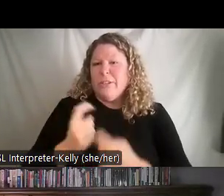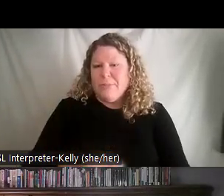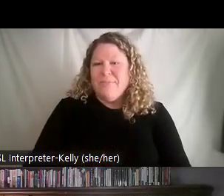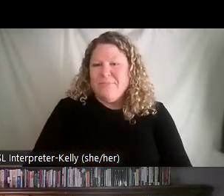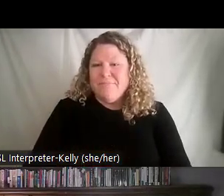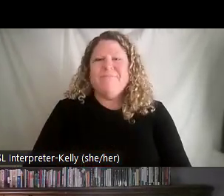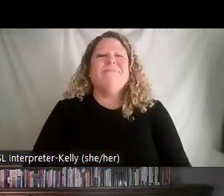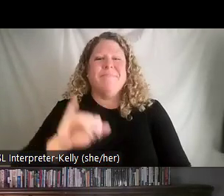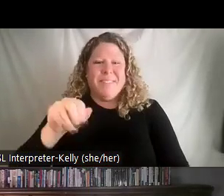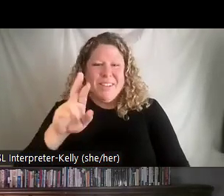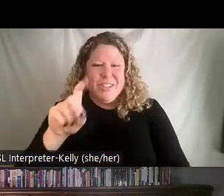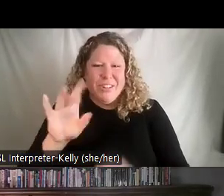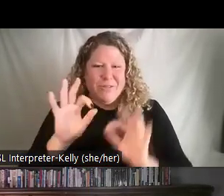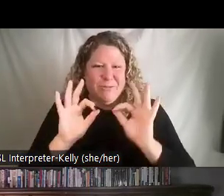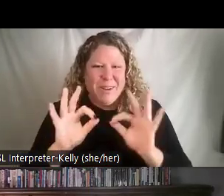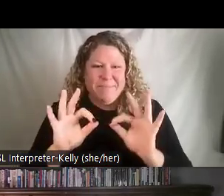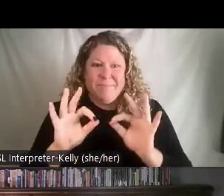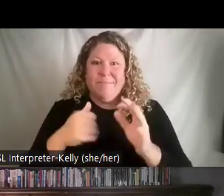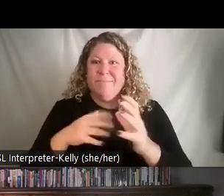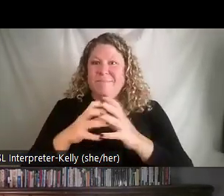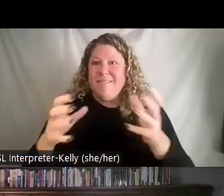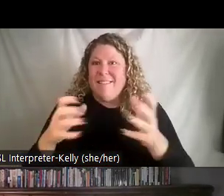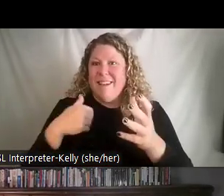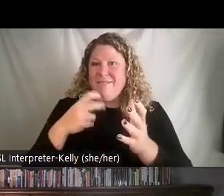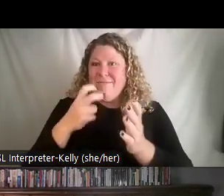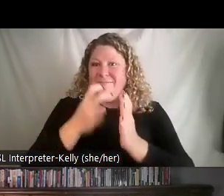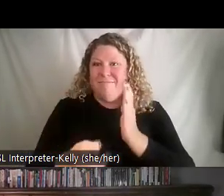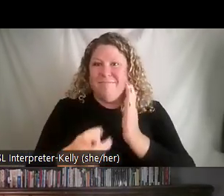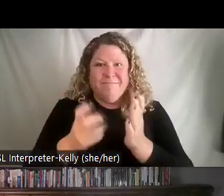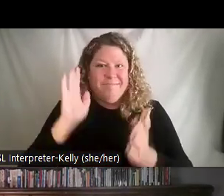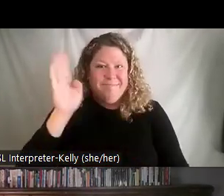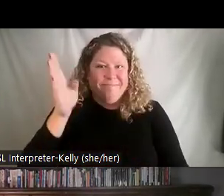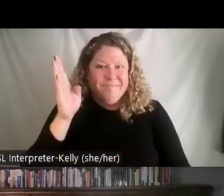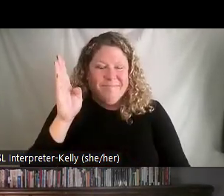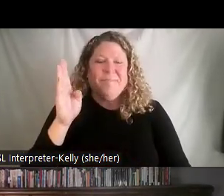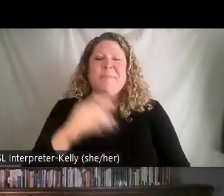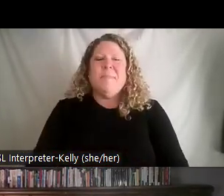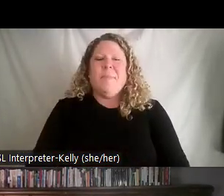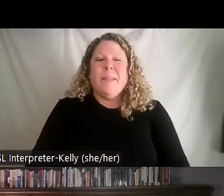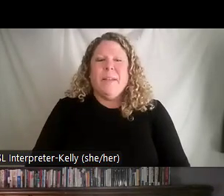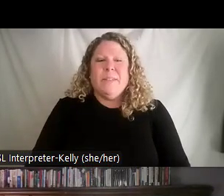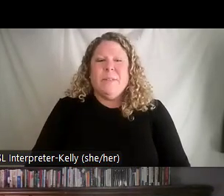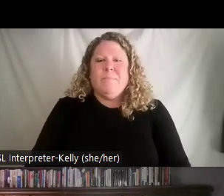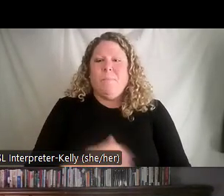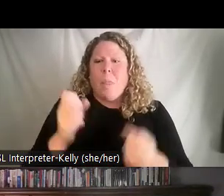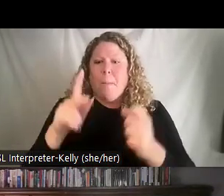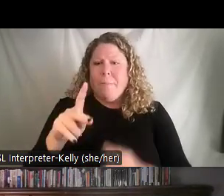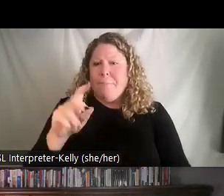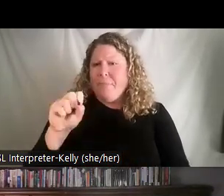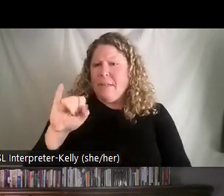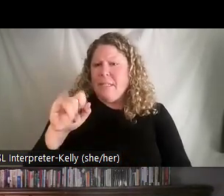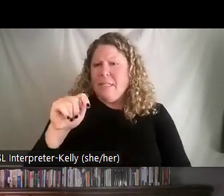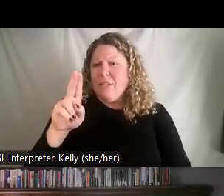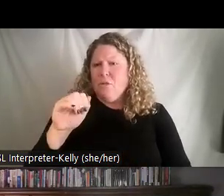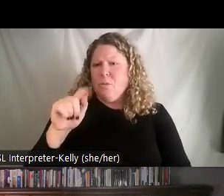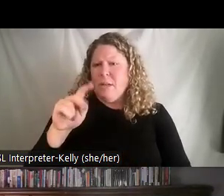Well, that means we've got a lot to cover, so we'll just go ahead and get into it. All right. So situational leadership. I'm not sure how many of you are familiar with